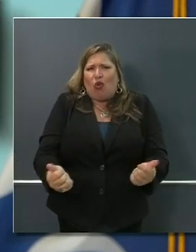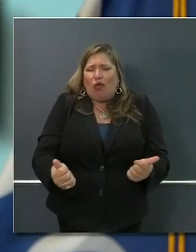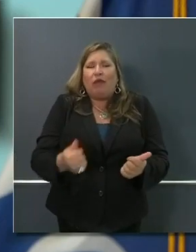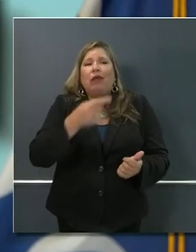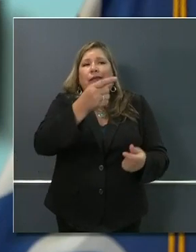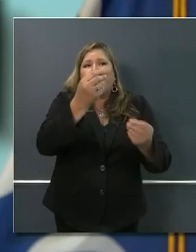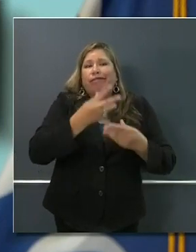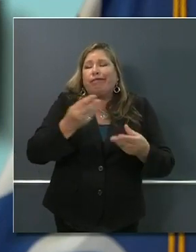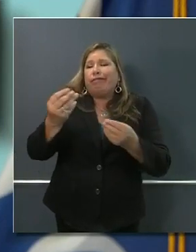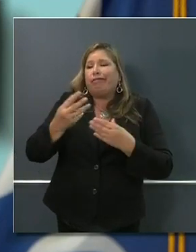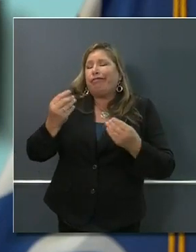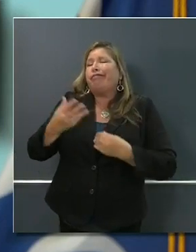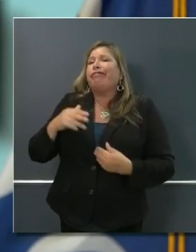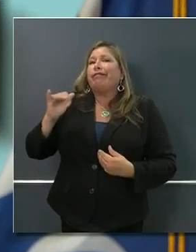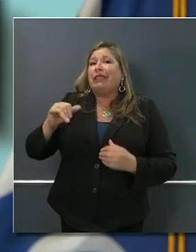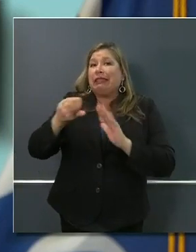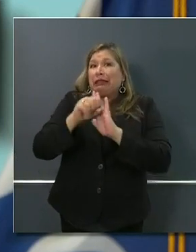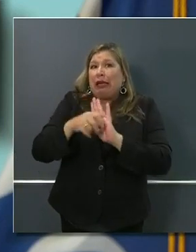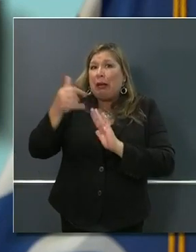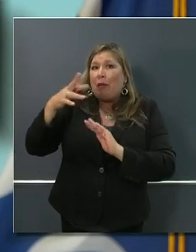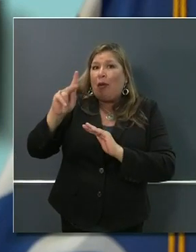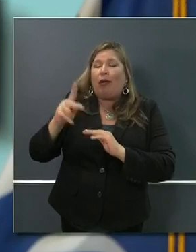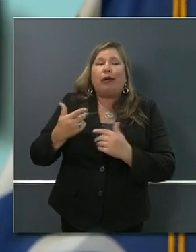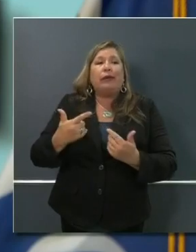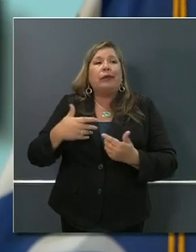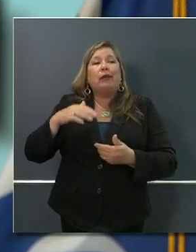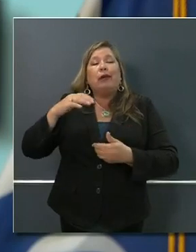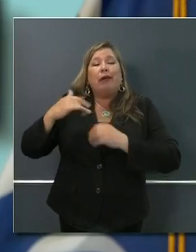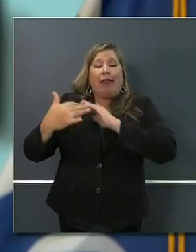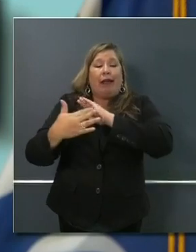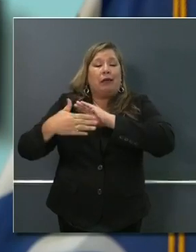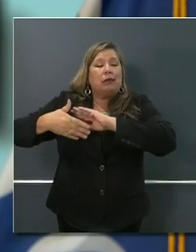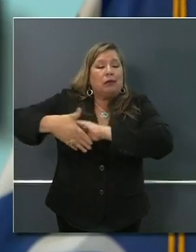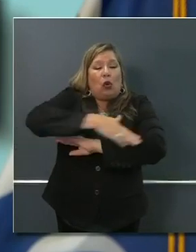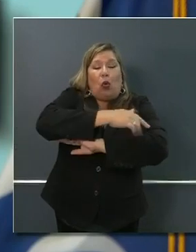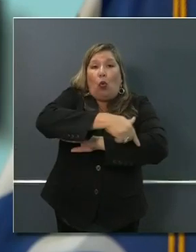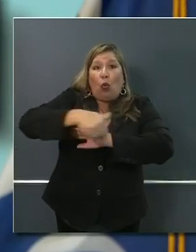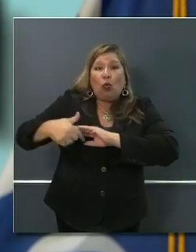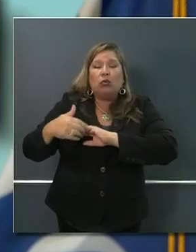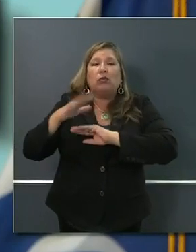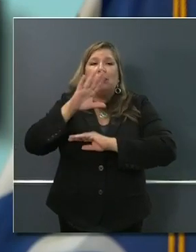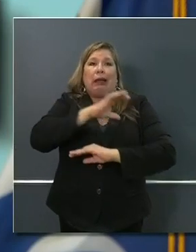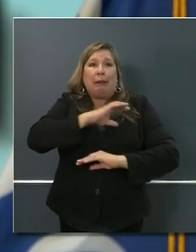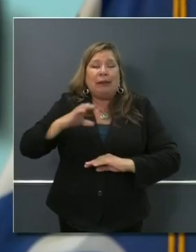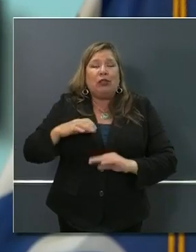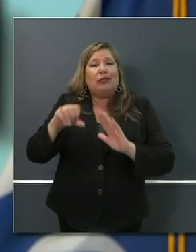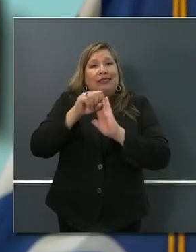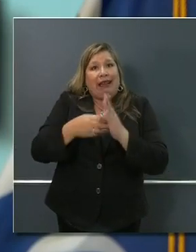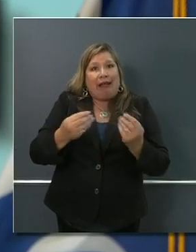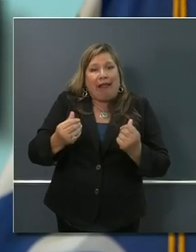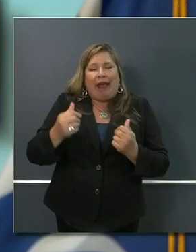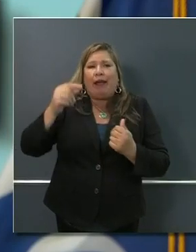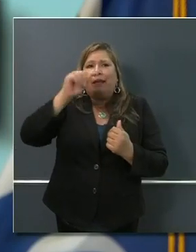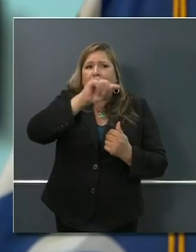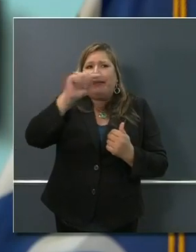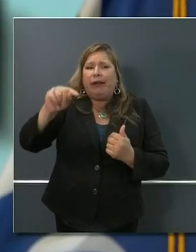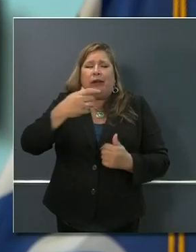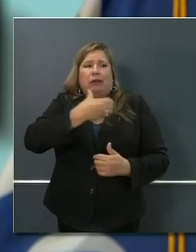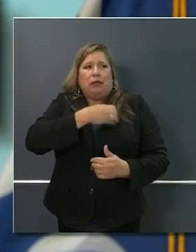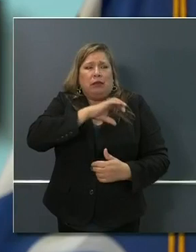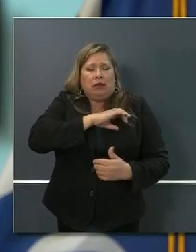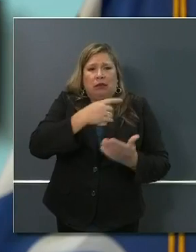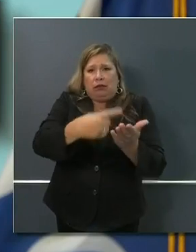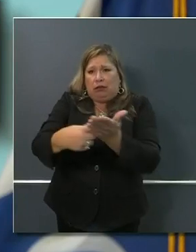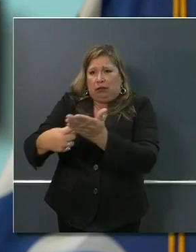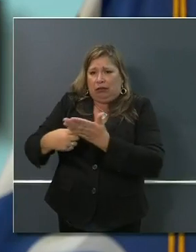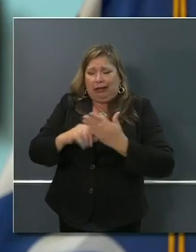and others, and a lot of our other partners, Coastal Commission, state lands, and others, to really figure out what our next steps